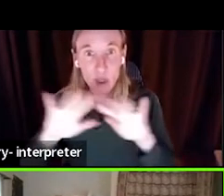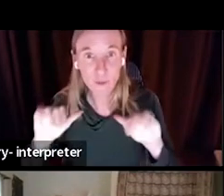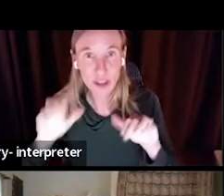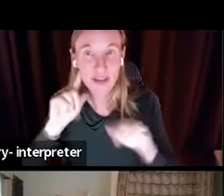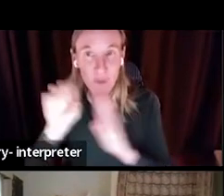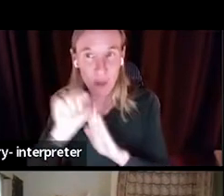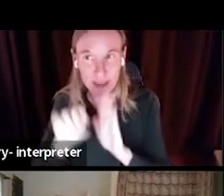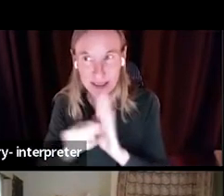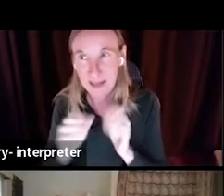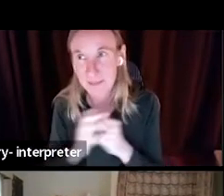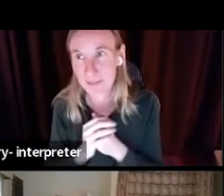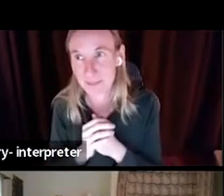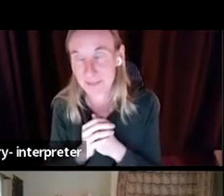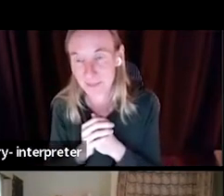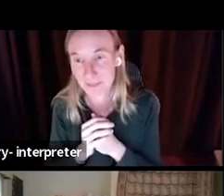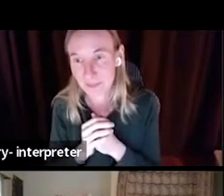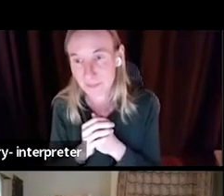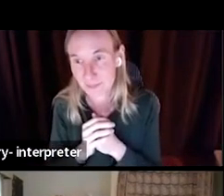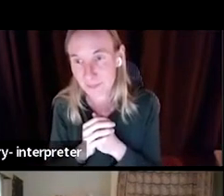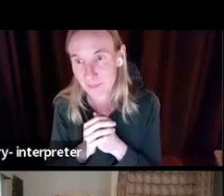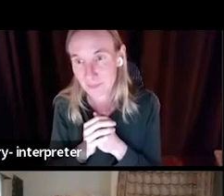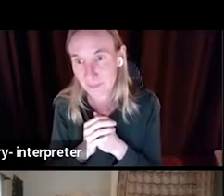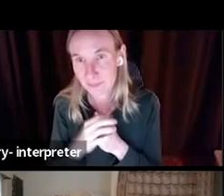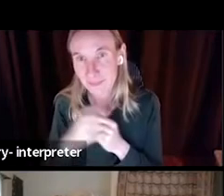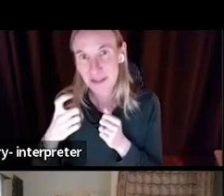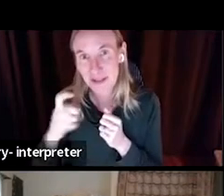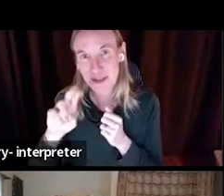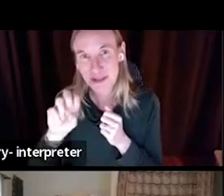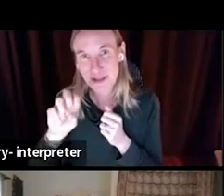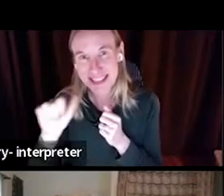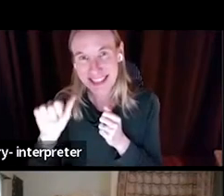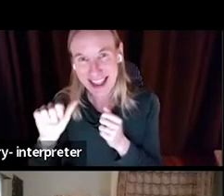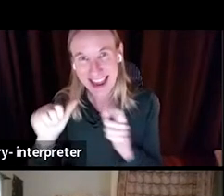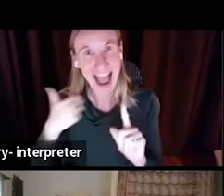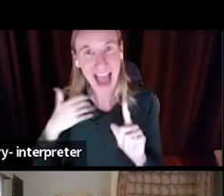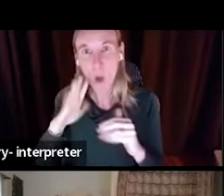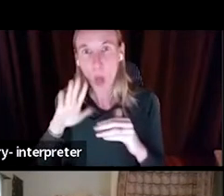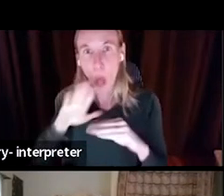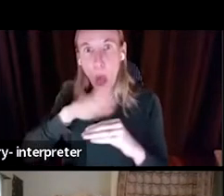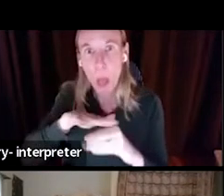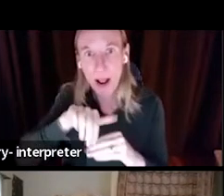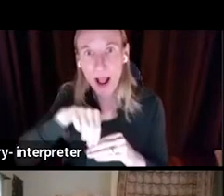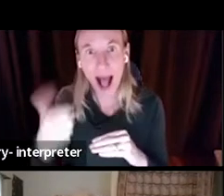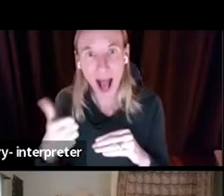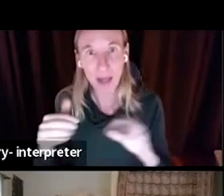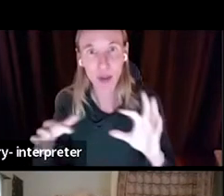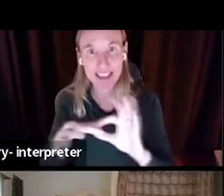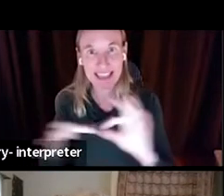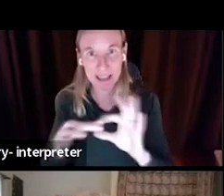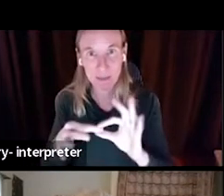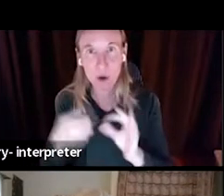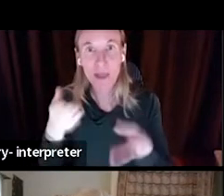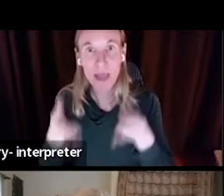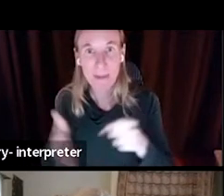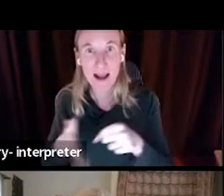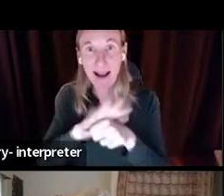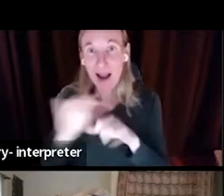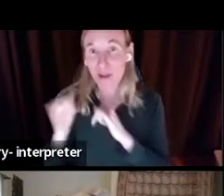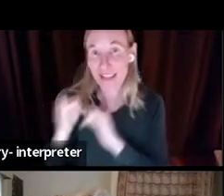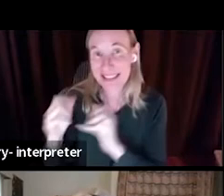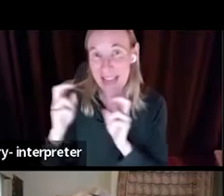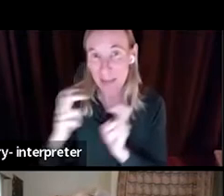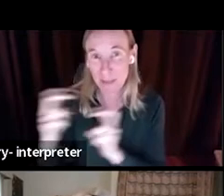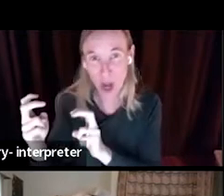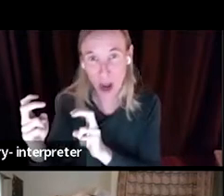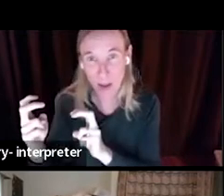So I don't want to step on any other testimony that may cover the same topics that I'm covering. So